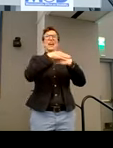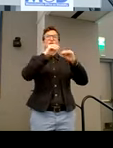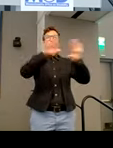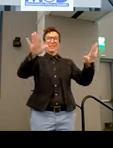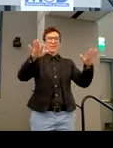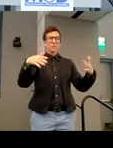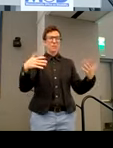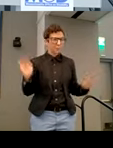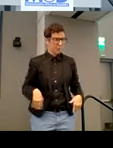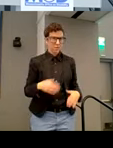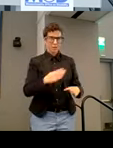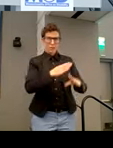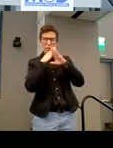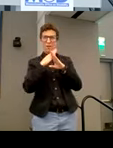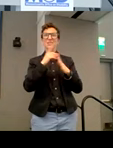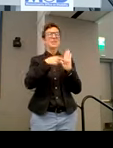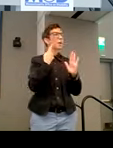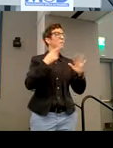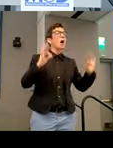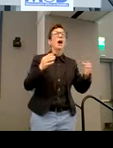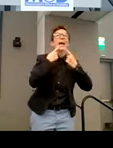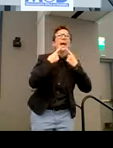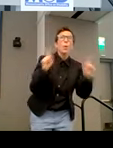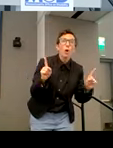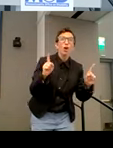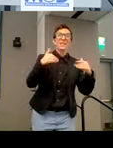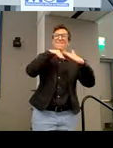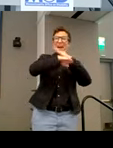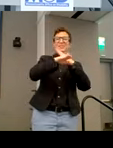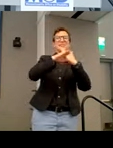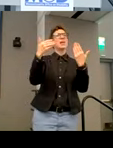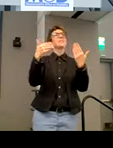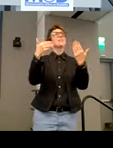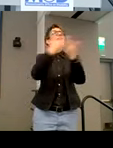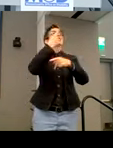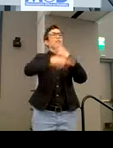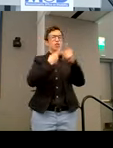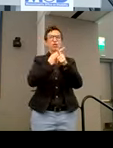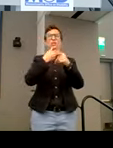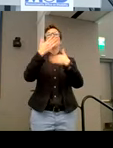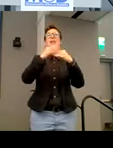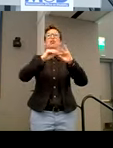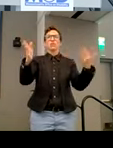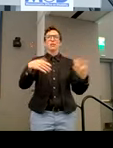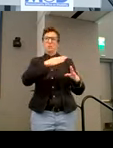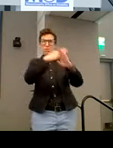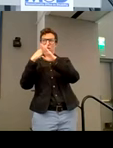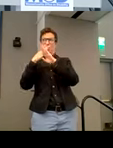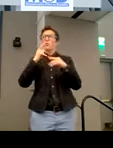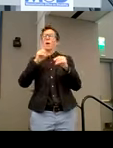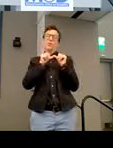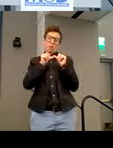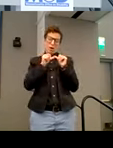your hand at home that you have had that experience. Something works, and then it doesn't work. It's the relationships that make it stick